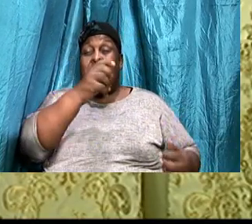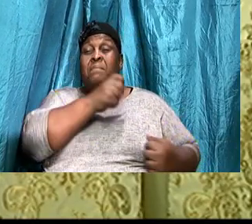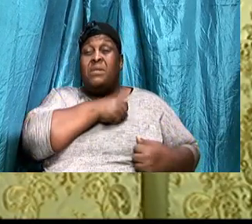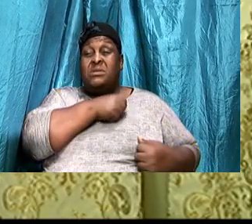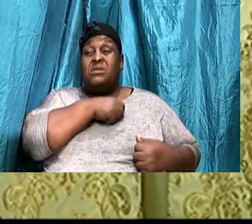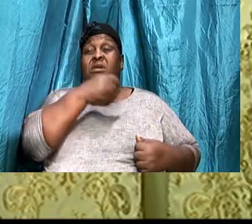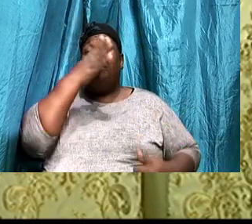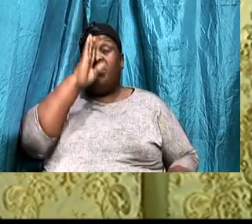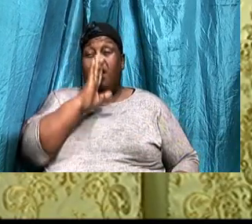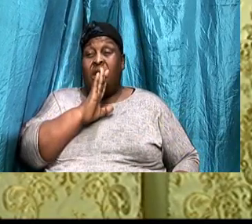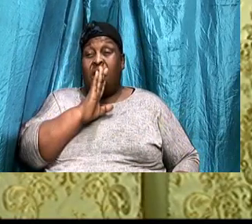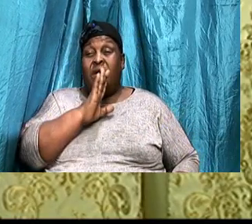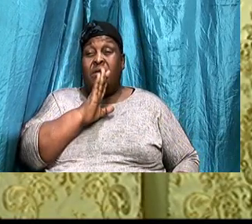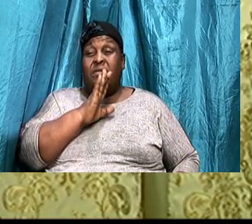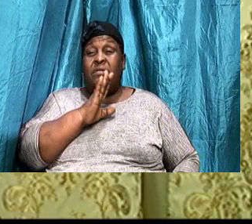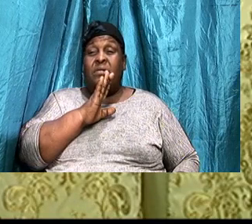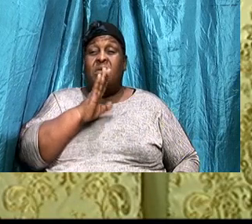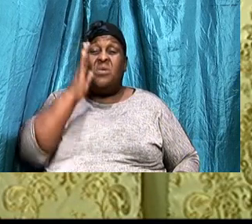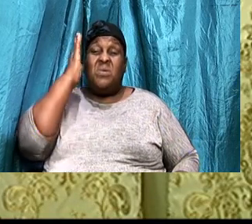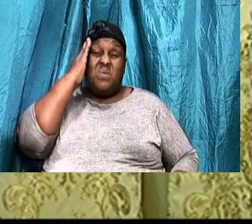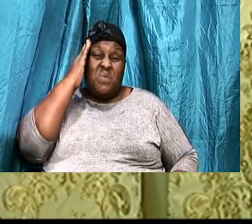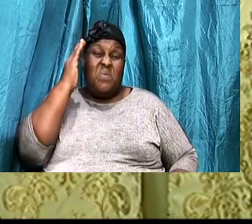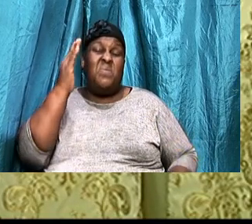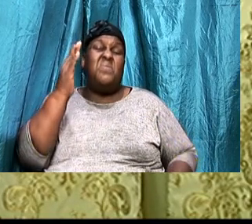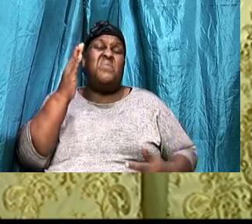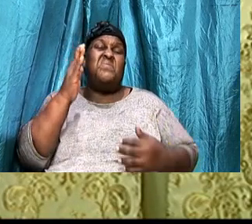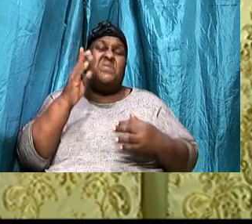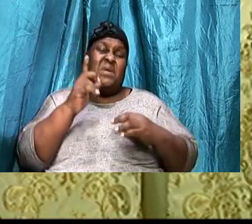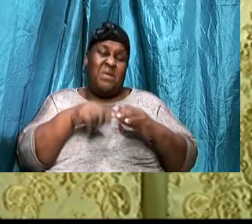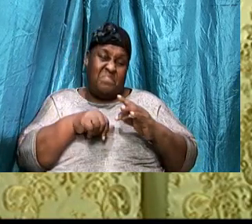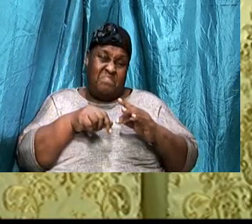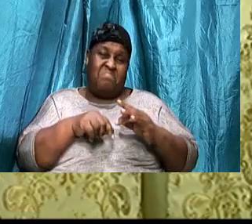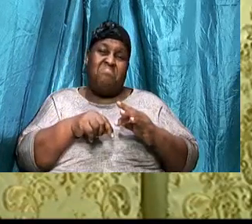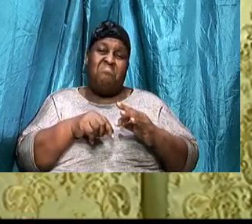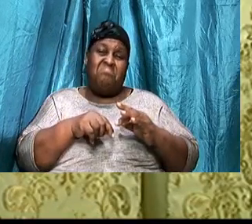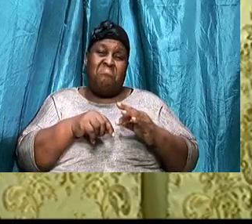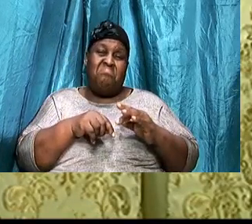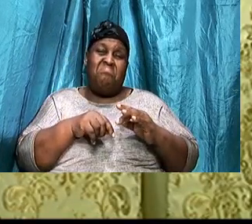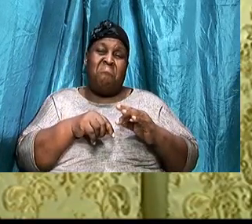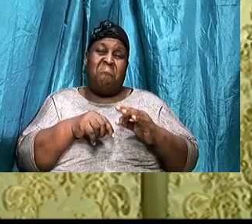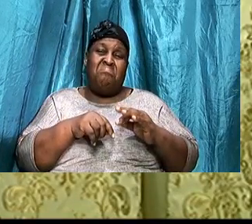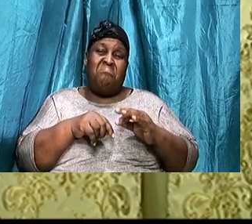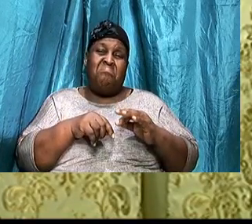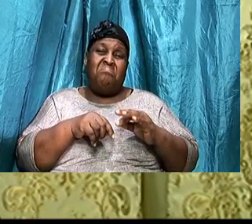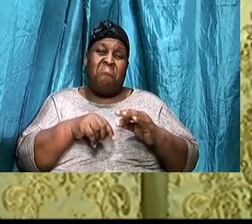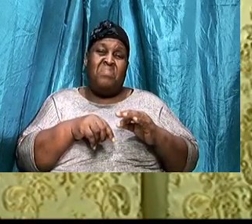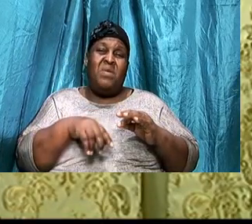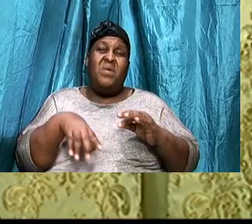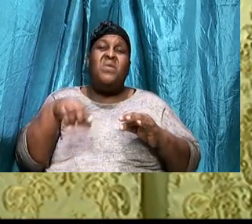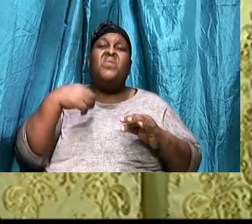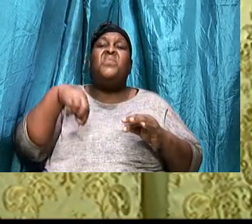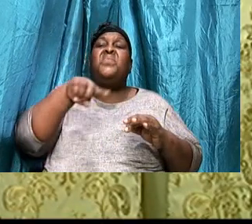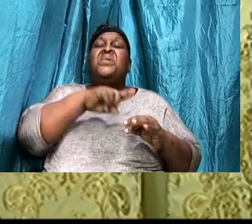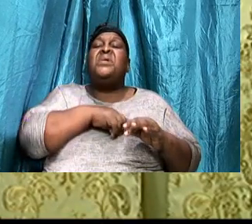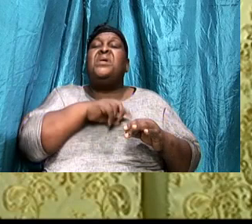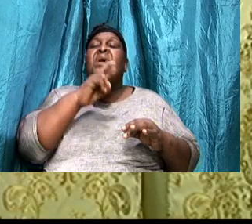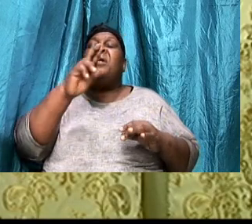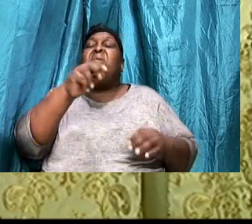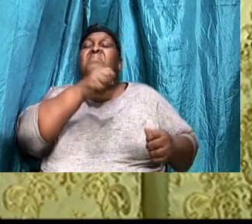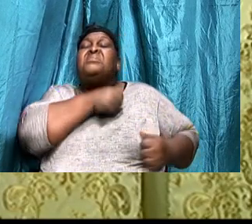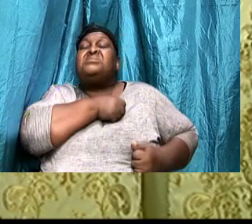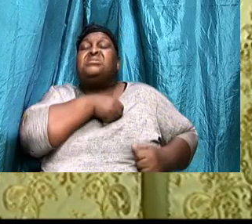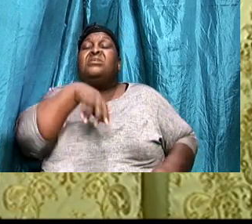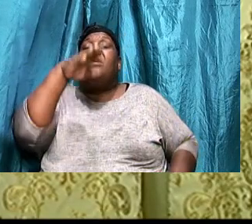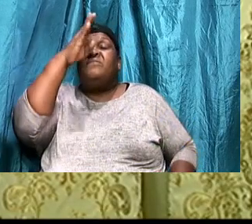Of God, Now then, And I make sure, That I read it, From the English, Standard version, Now then, We are ambassadors,